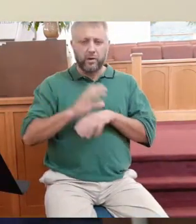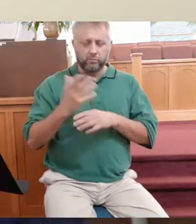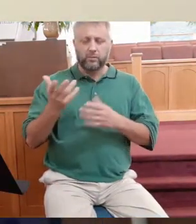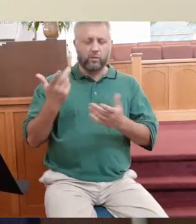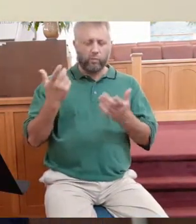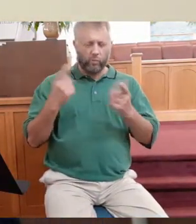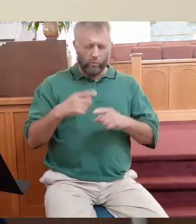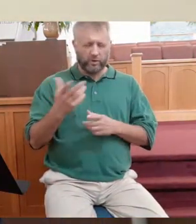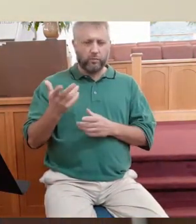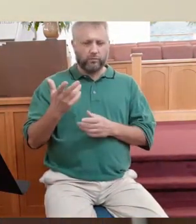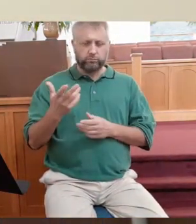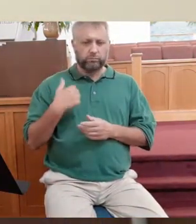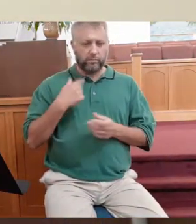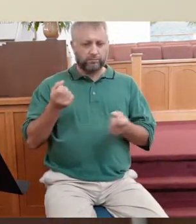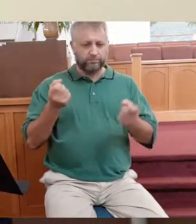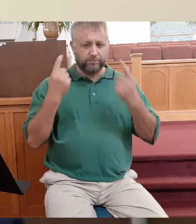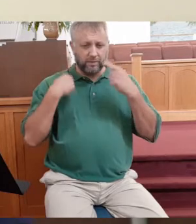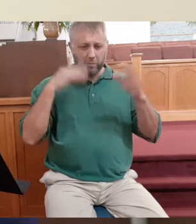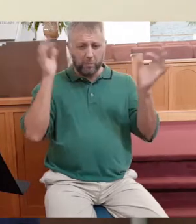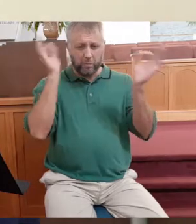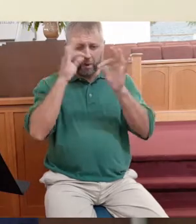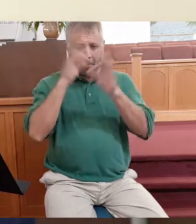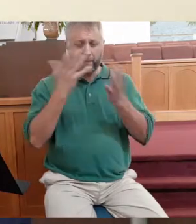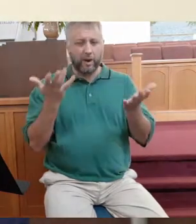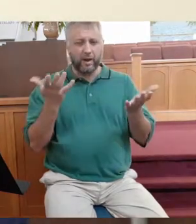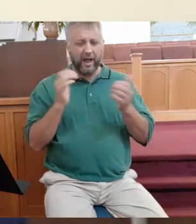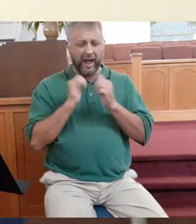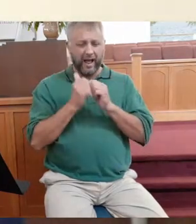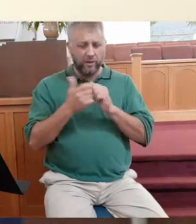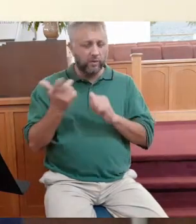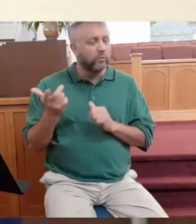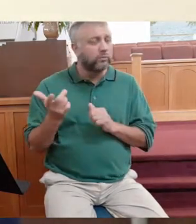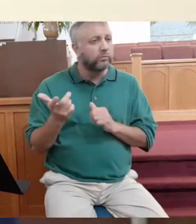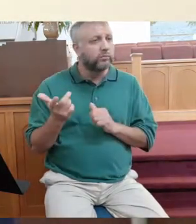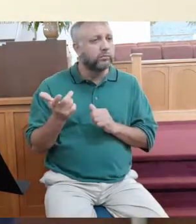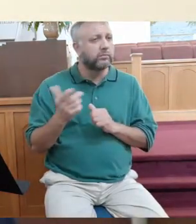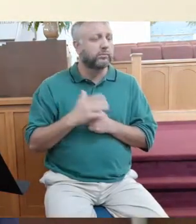church. I don't know what's going on. I'm as clueless as clueless can be.